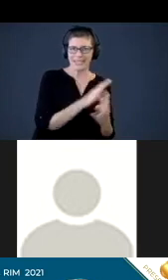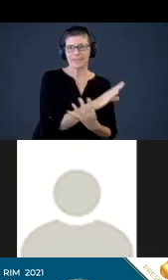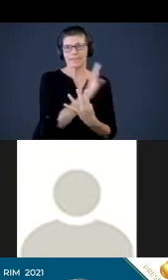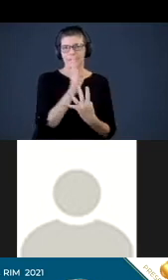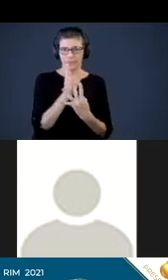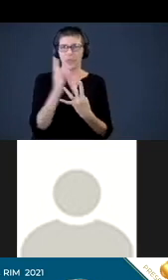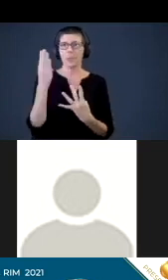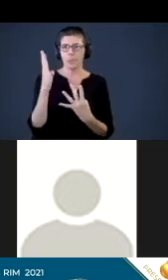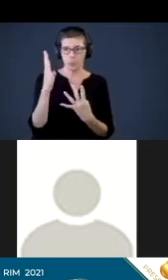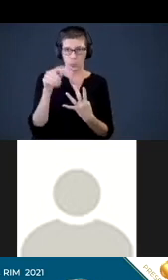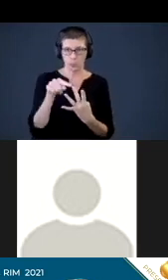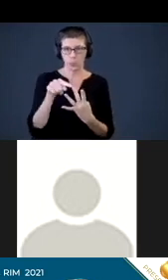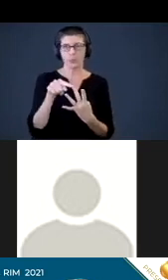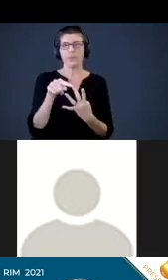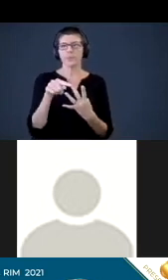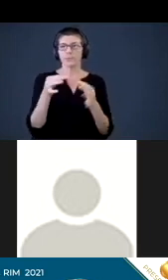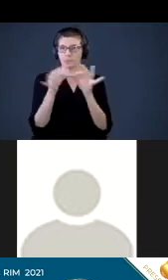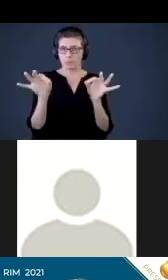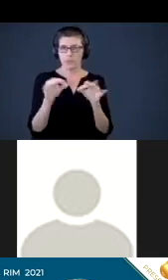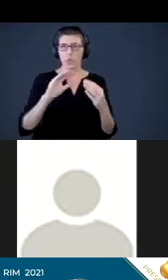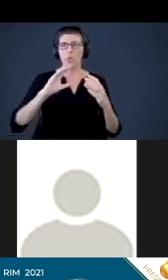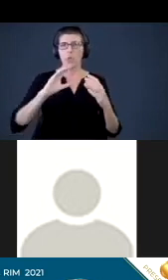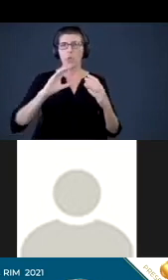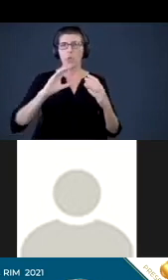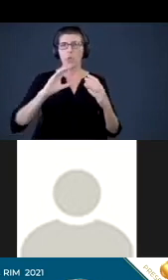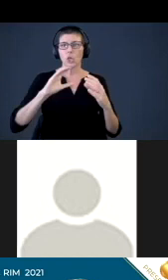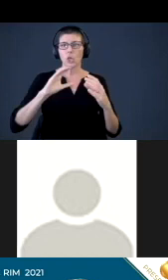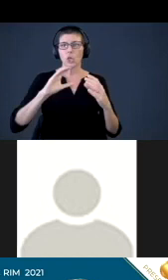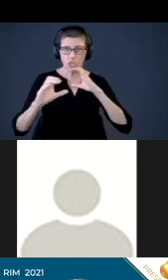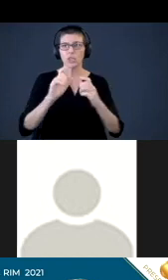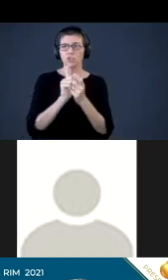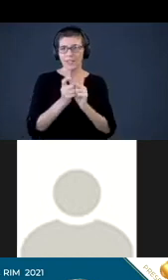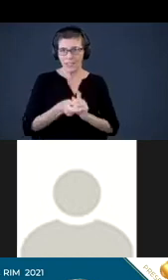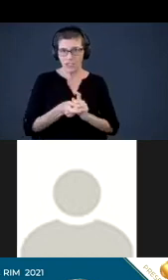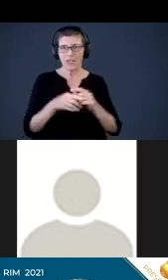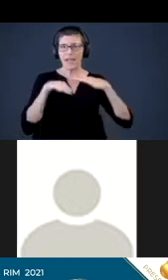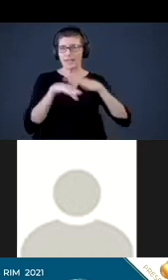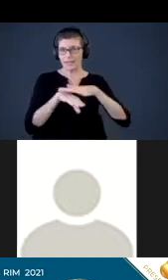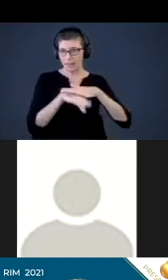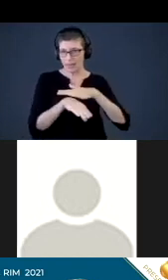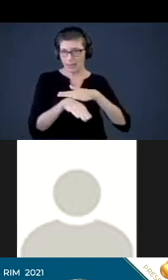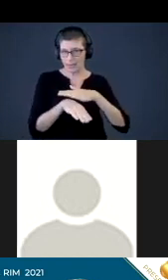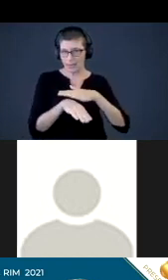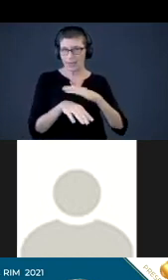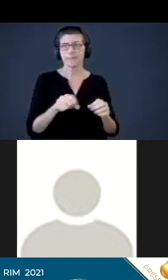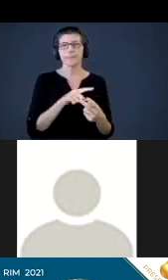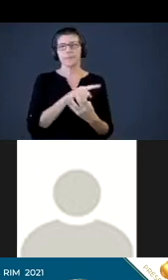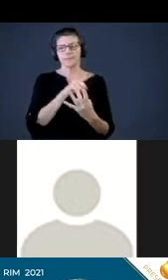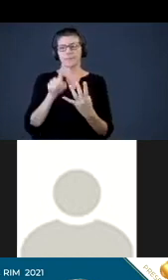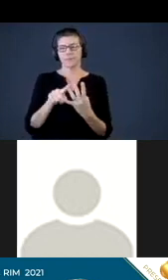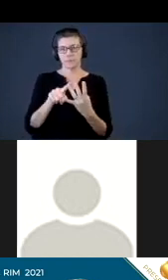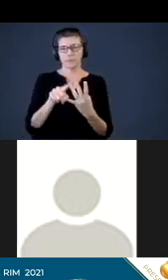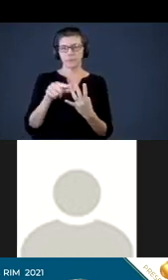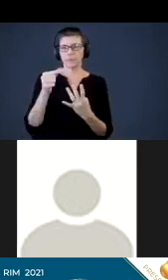outlined in blue, and at the center it has the words communication, translation, and accessibility. The next circle